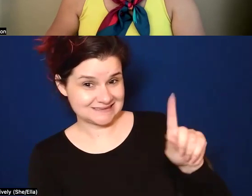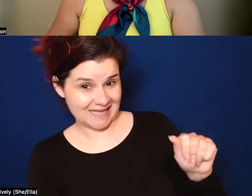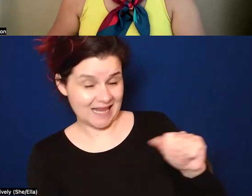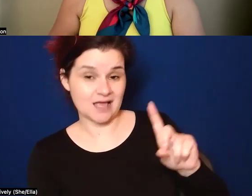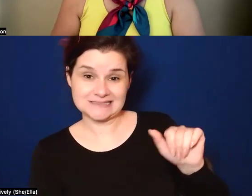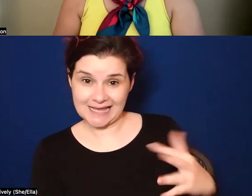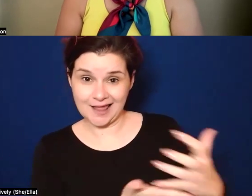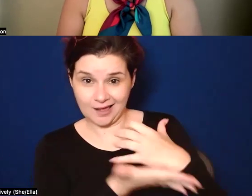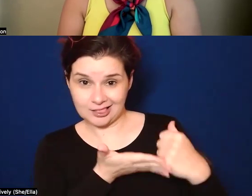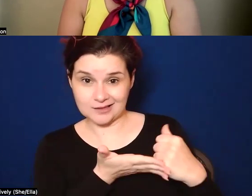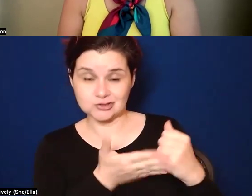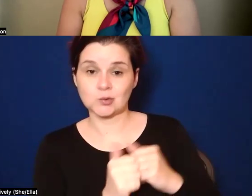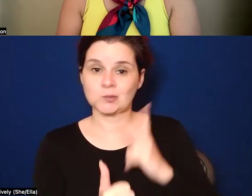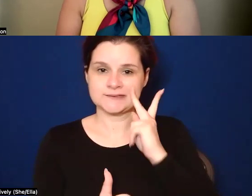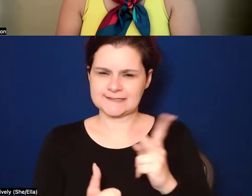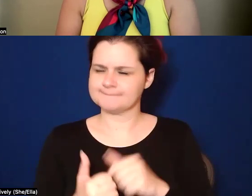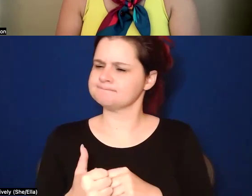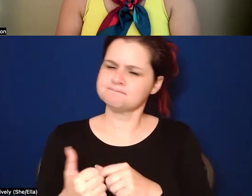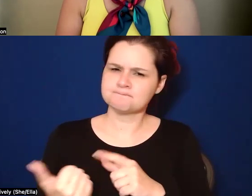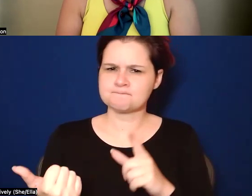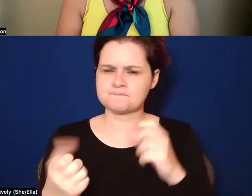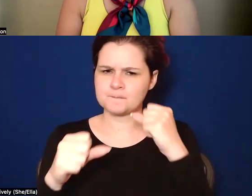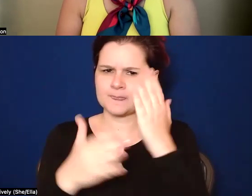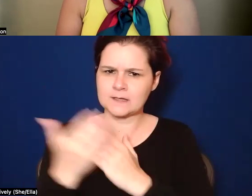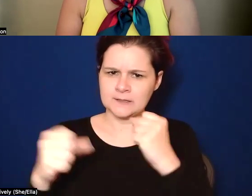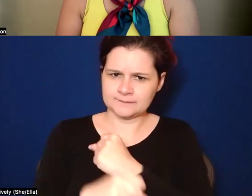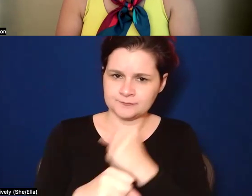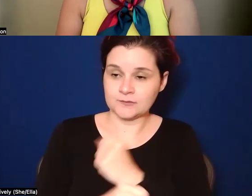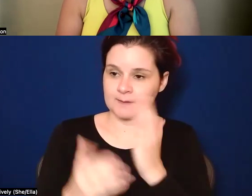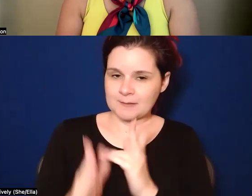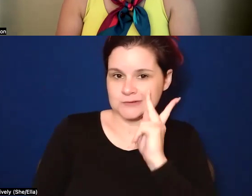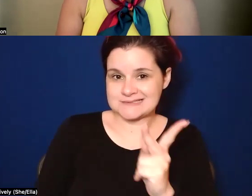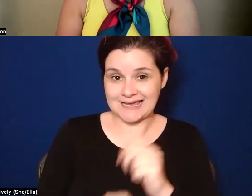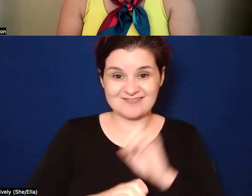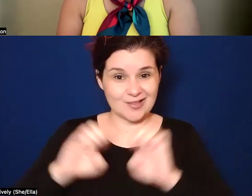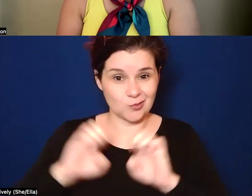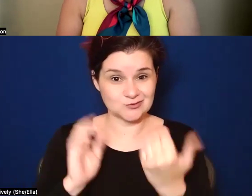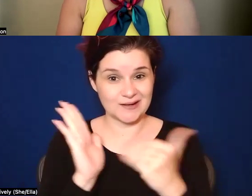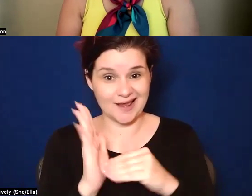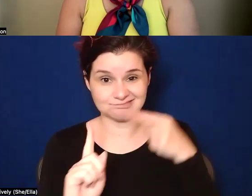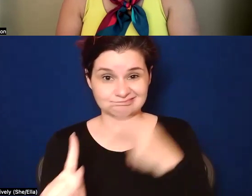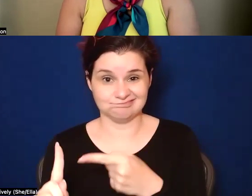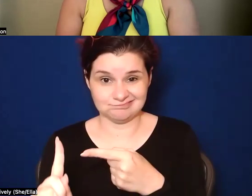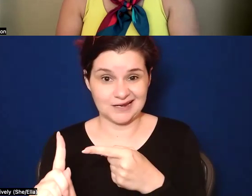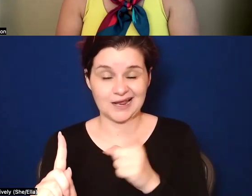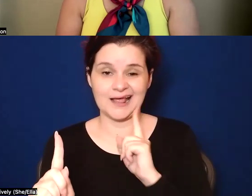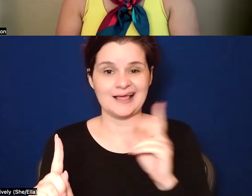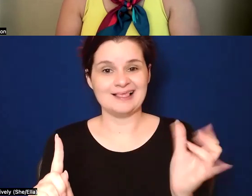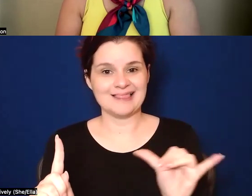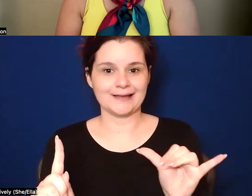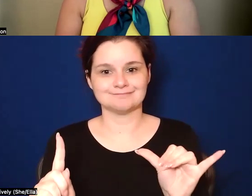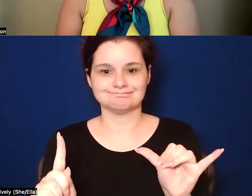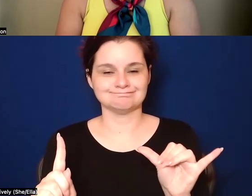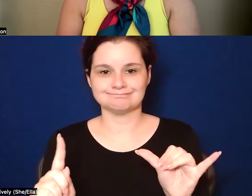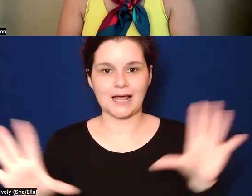collection, you know, we'll see certain statistics. A lot of people see evaluation again as being, you know, sort of combined with